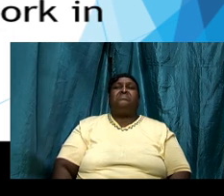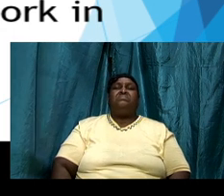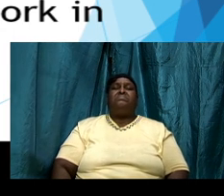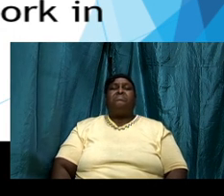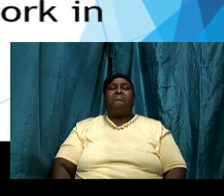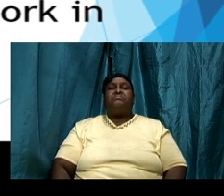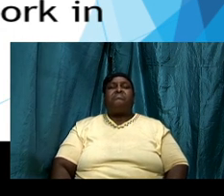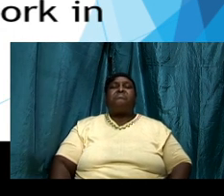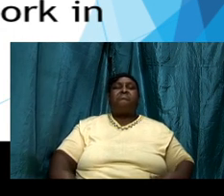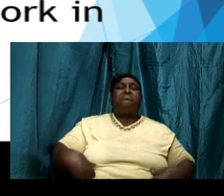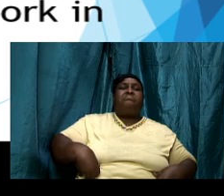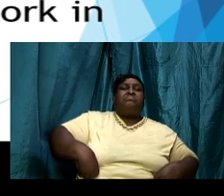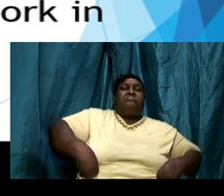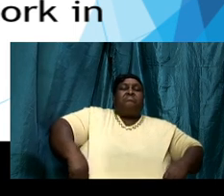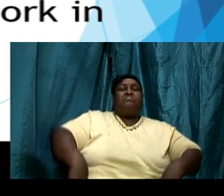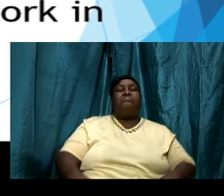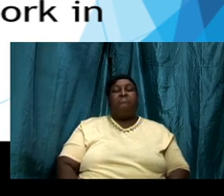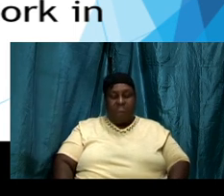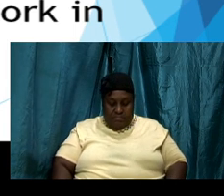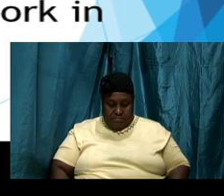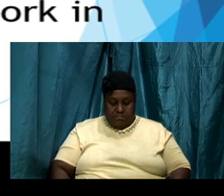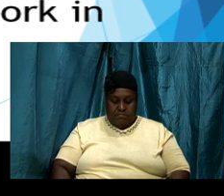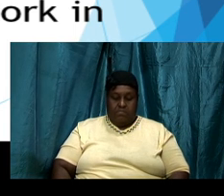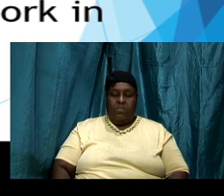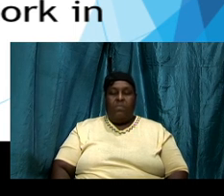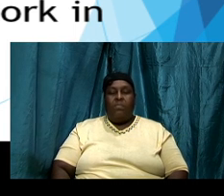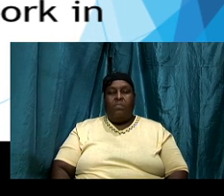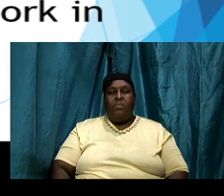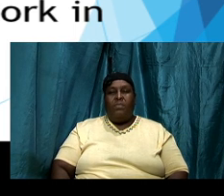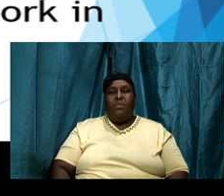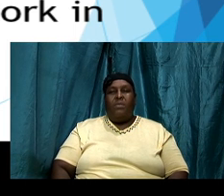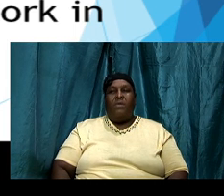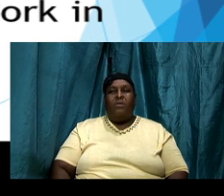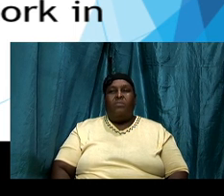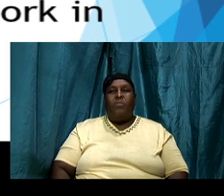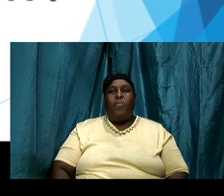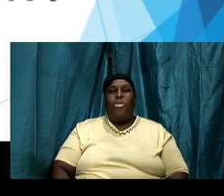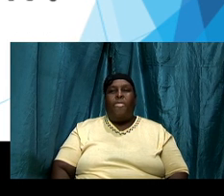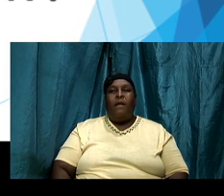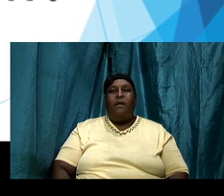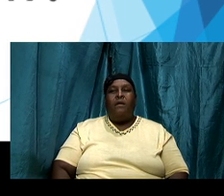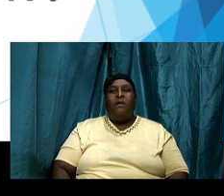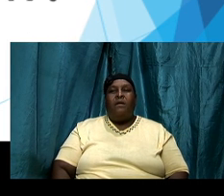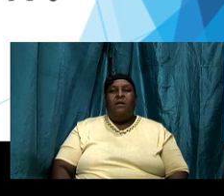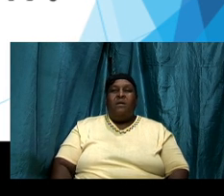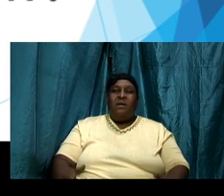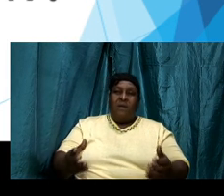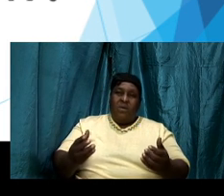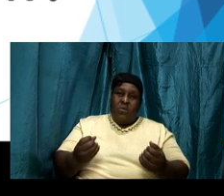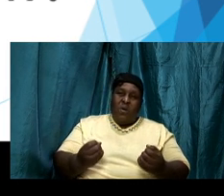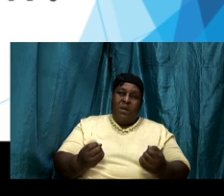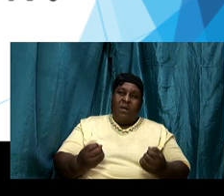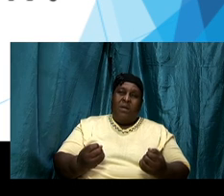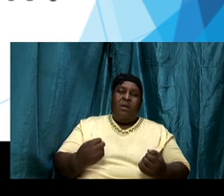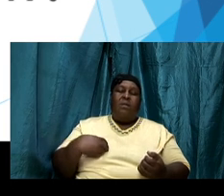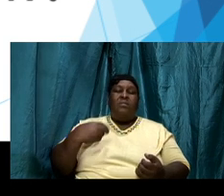I want to I want to allow us to